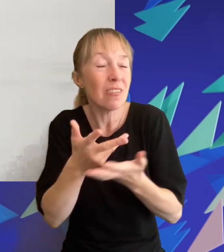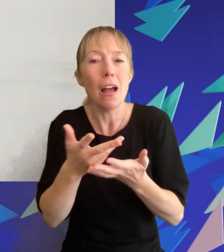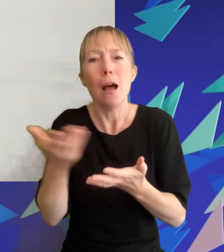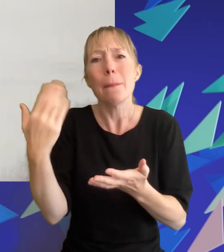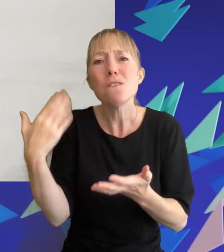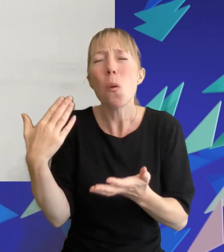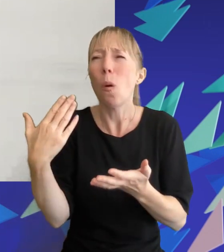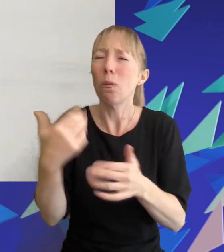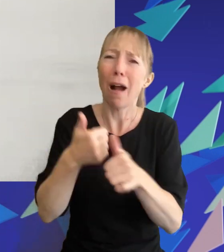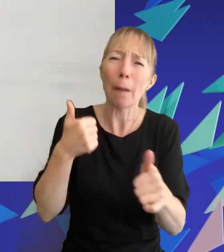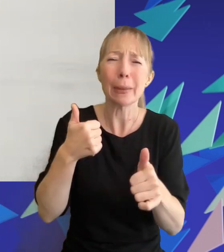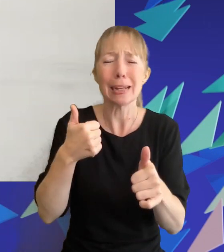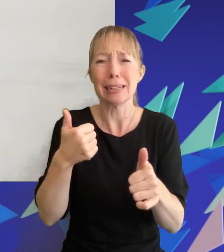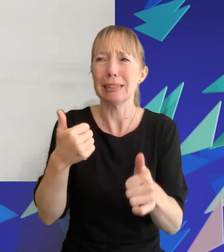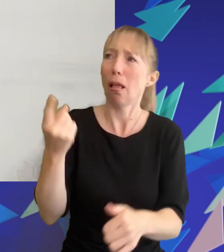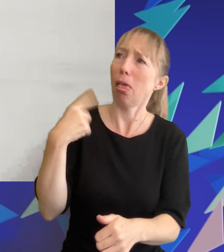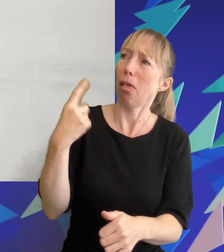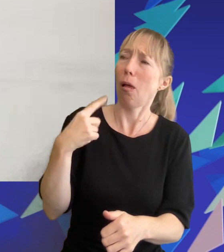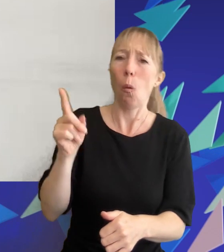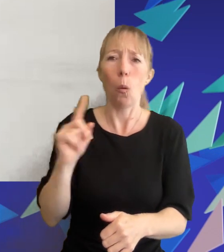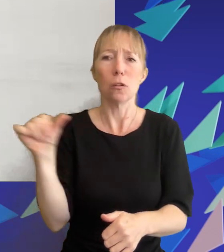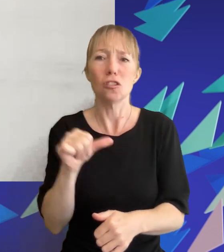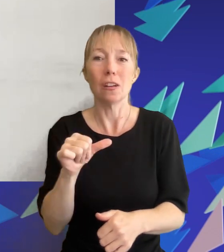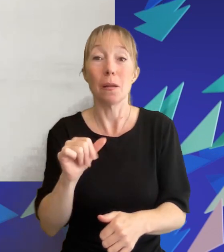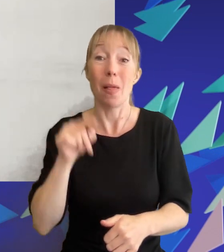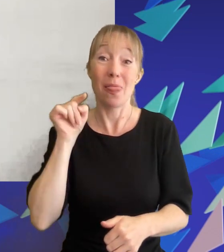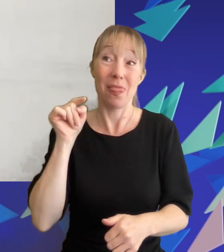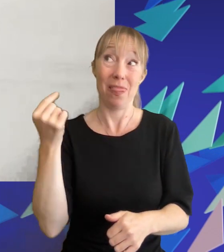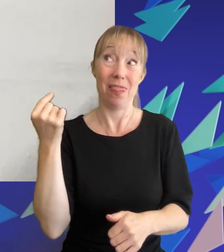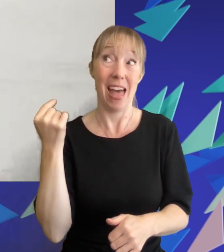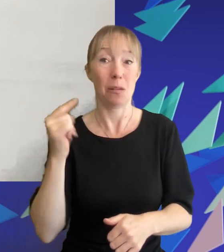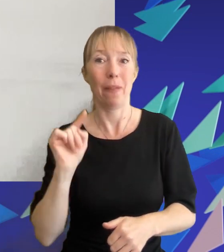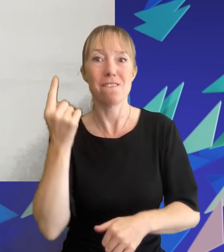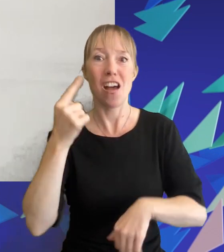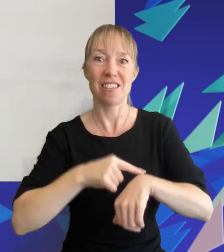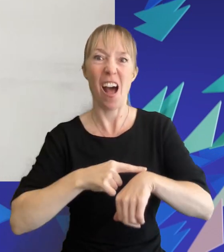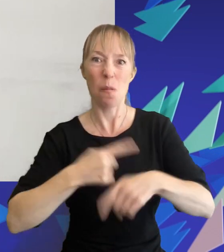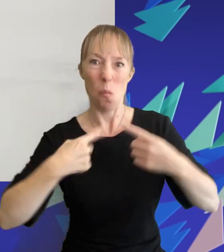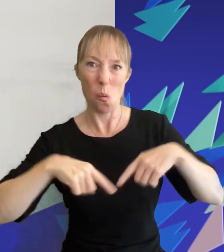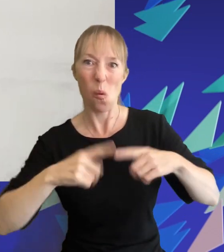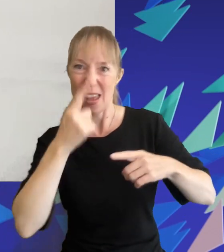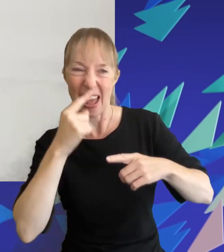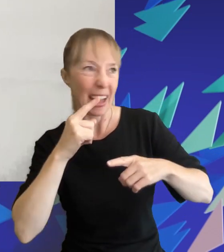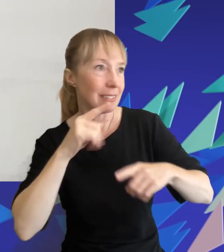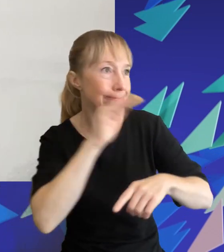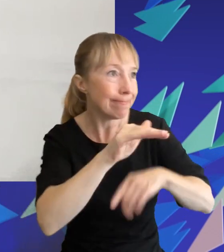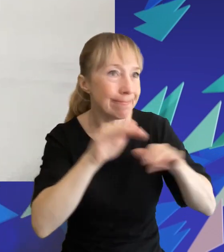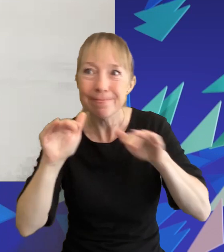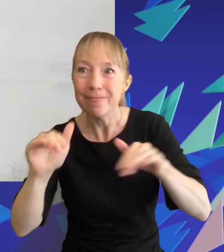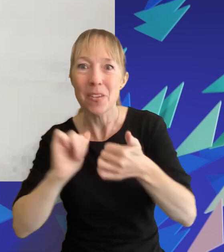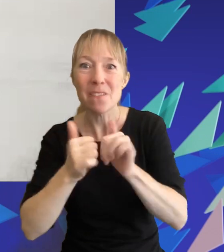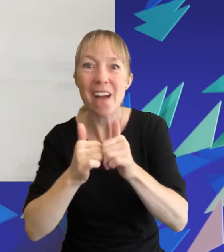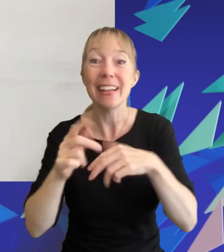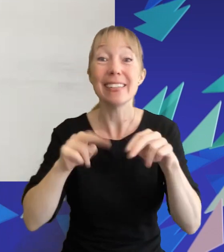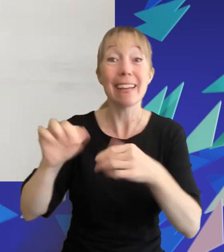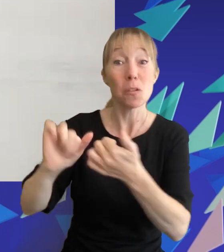what it is that we should be watching and that was the first time that we could tell our friends and i think that you're more likely to watch something if your